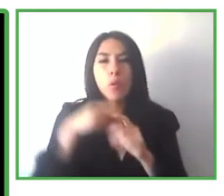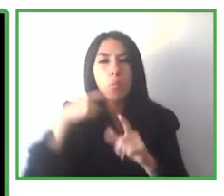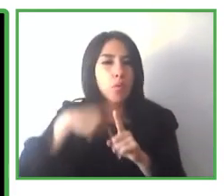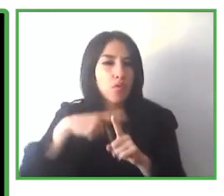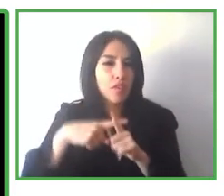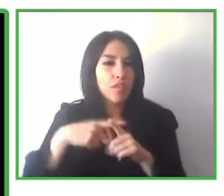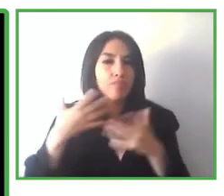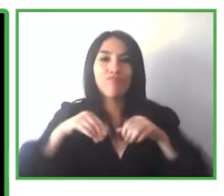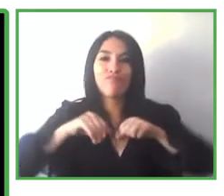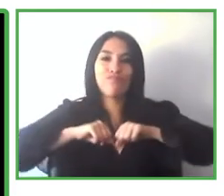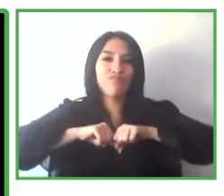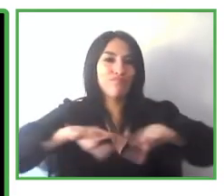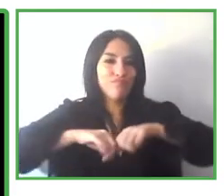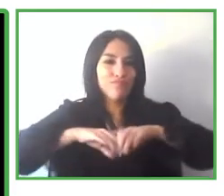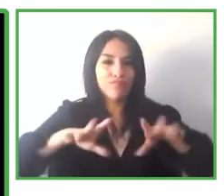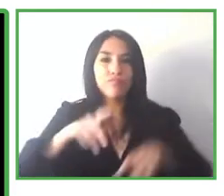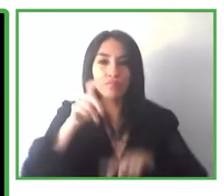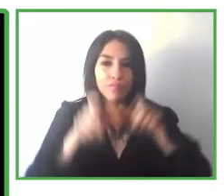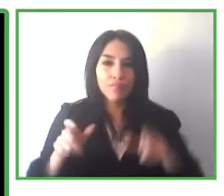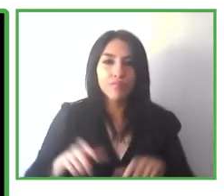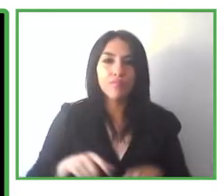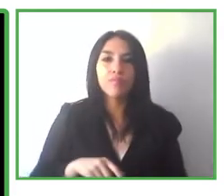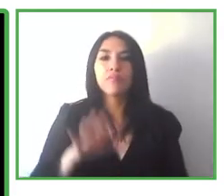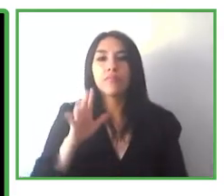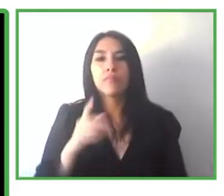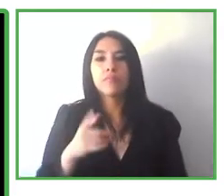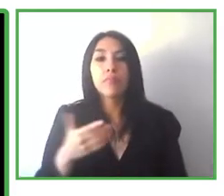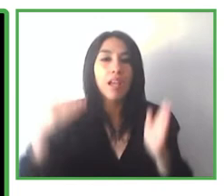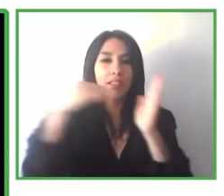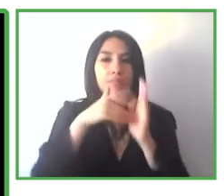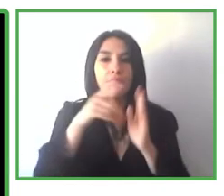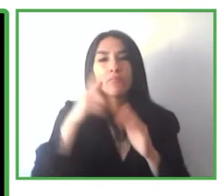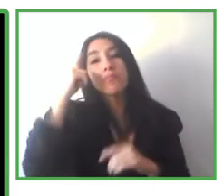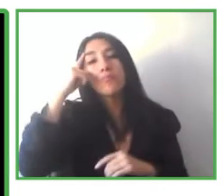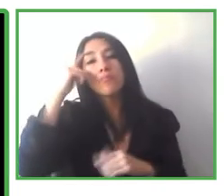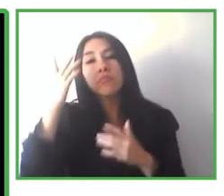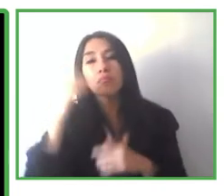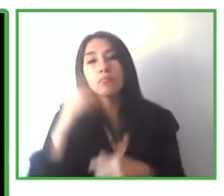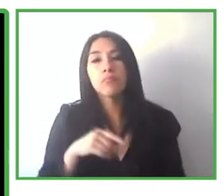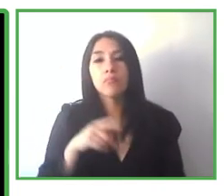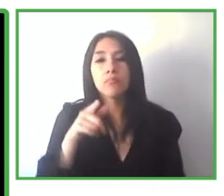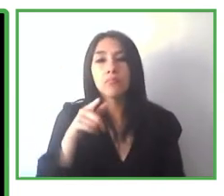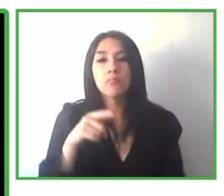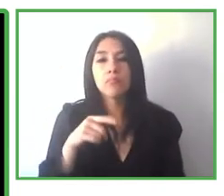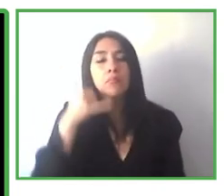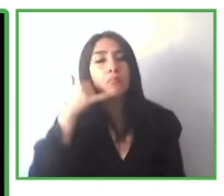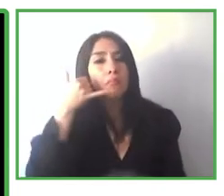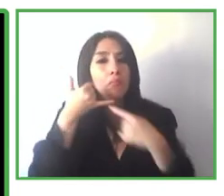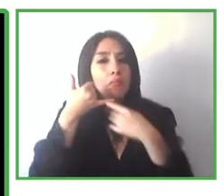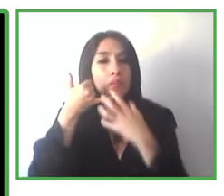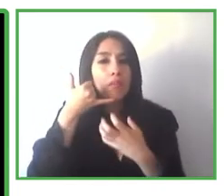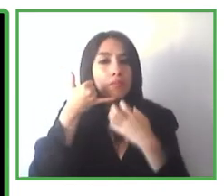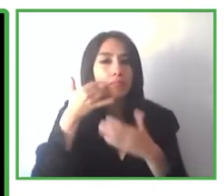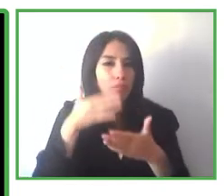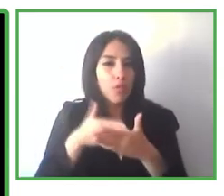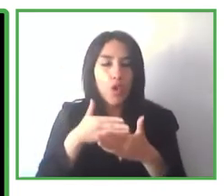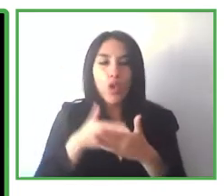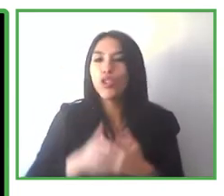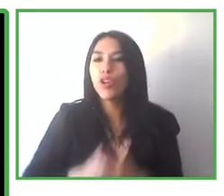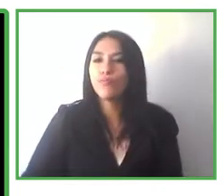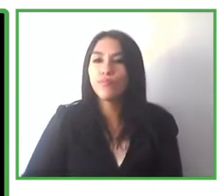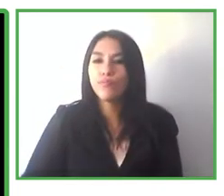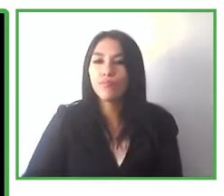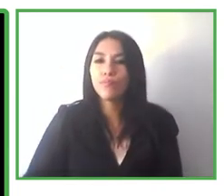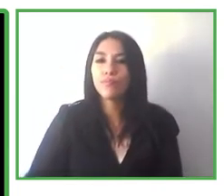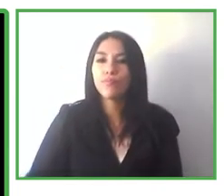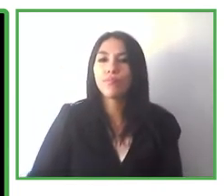page. And if we also think about NaviLens with the idiomatic barriers, this is, for example, in Germany, in